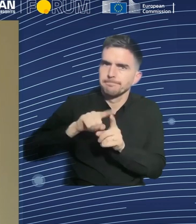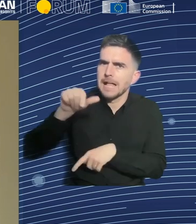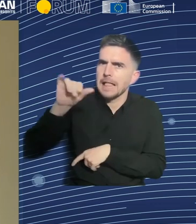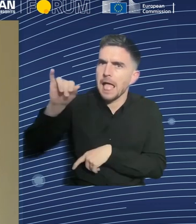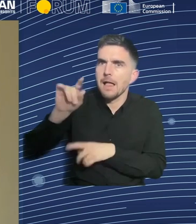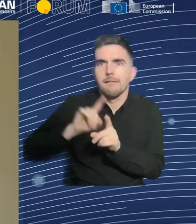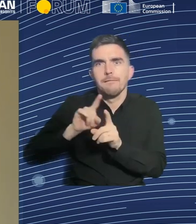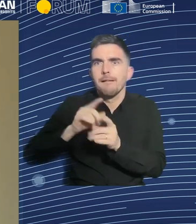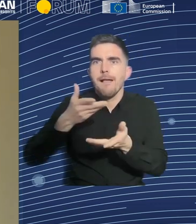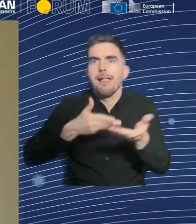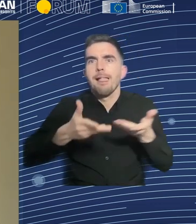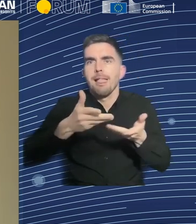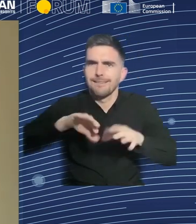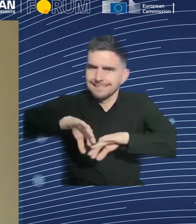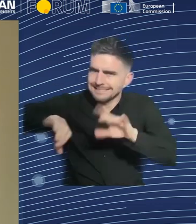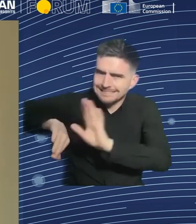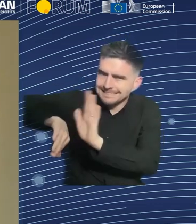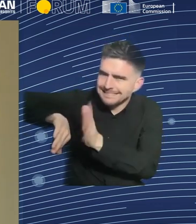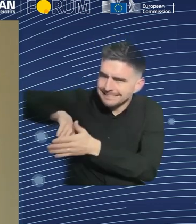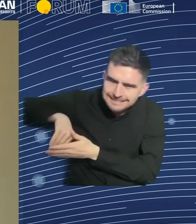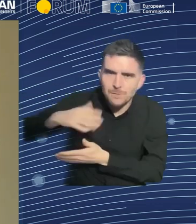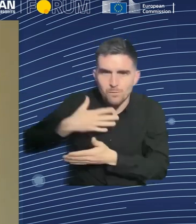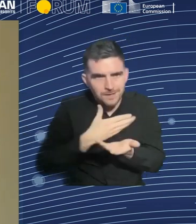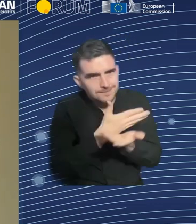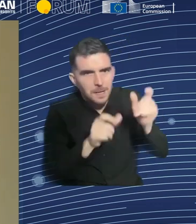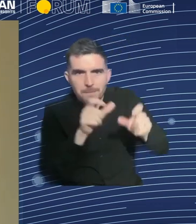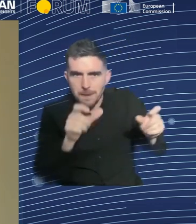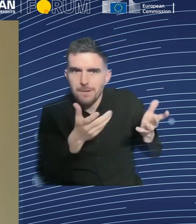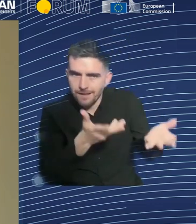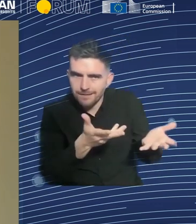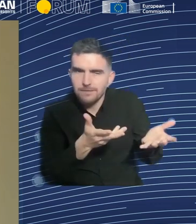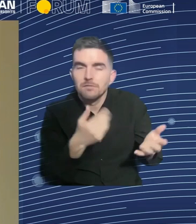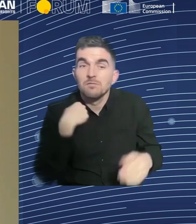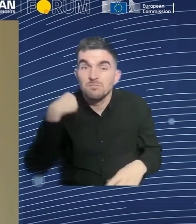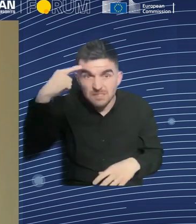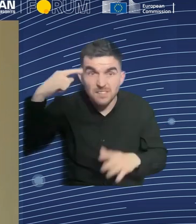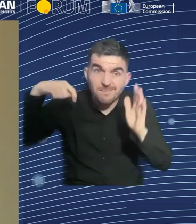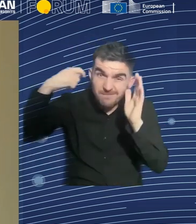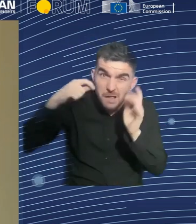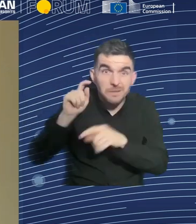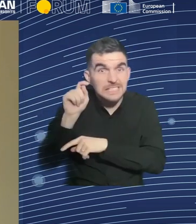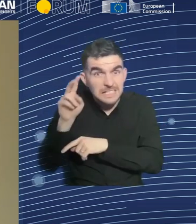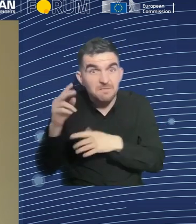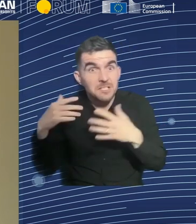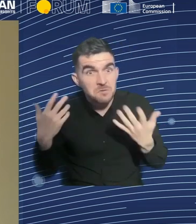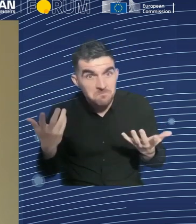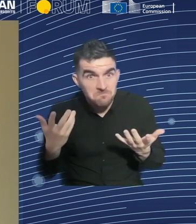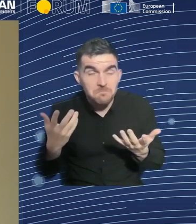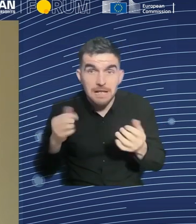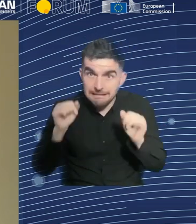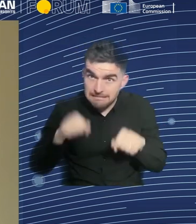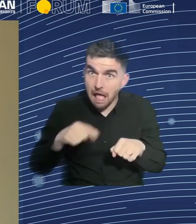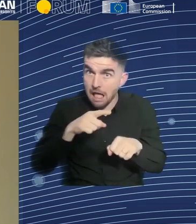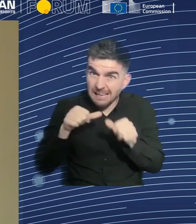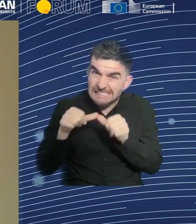But I think in the long run, that's not going to work, because it's just a fact about how economic